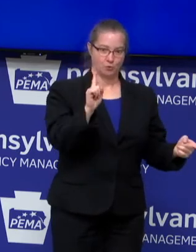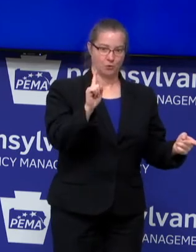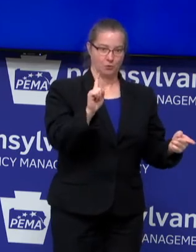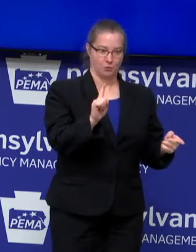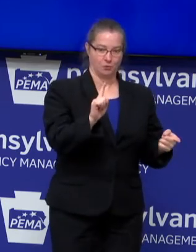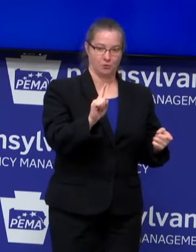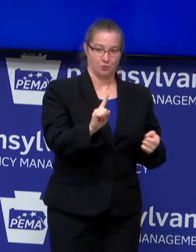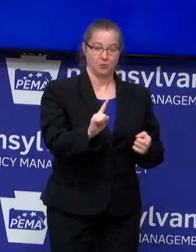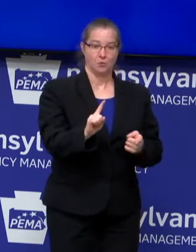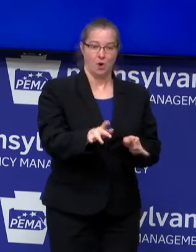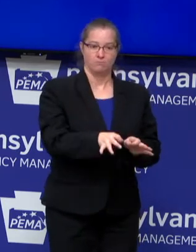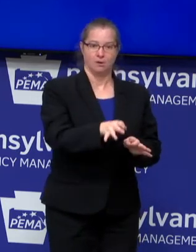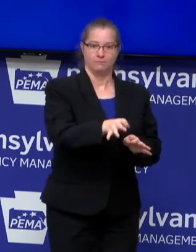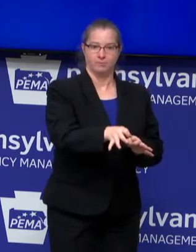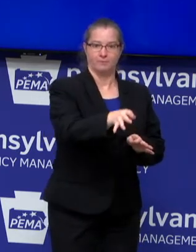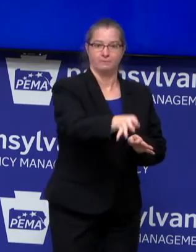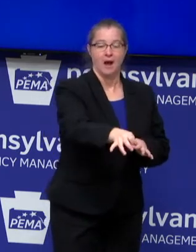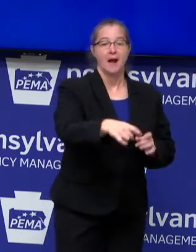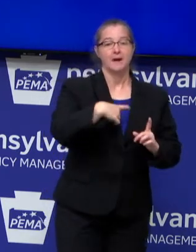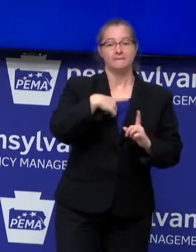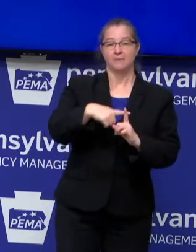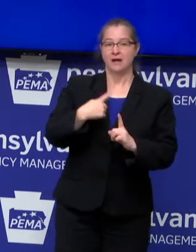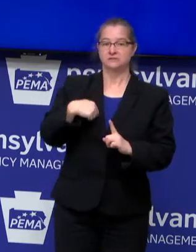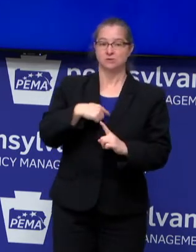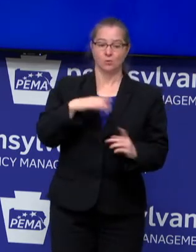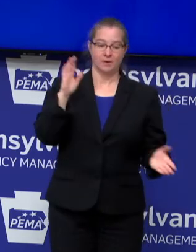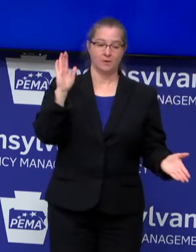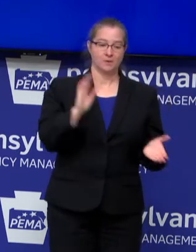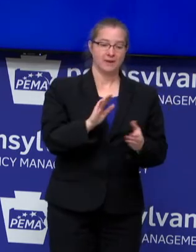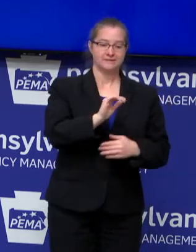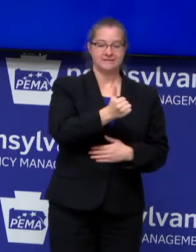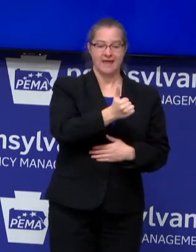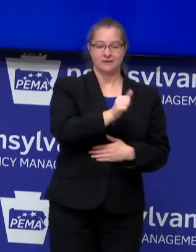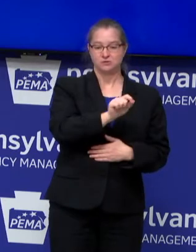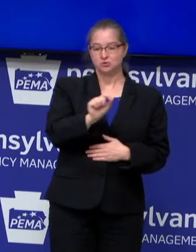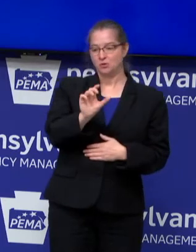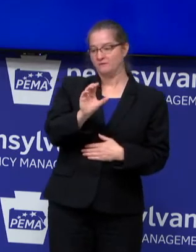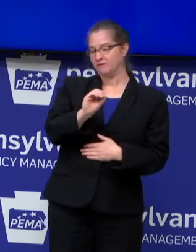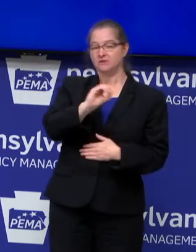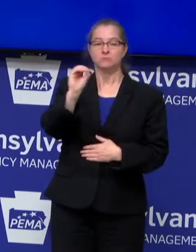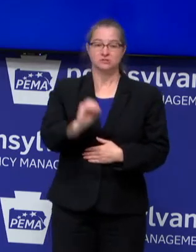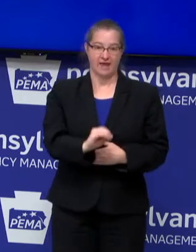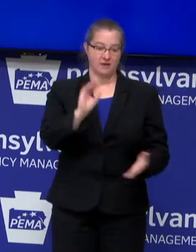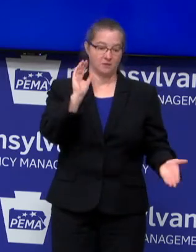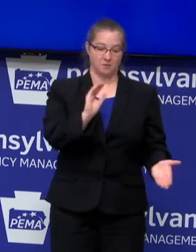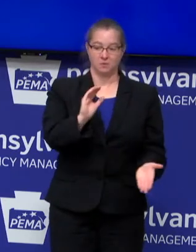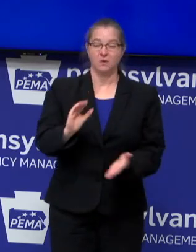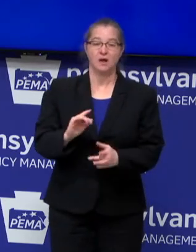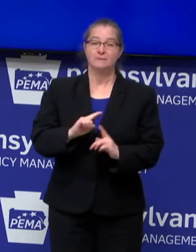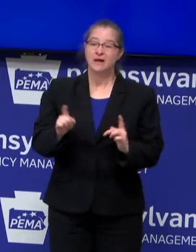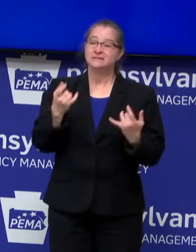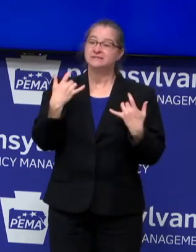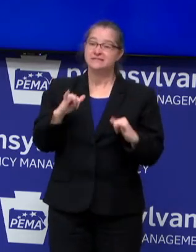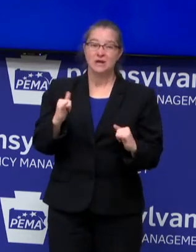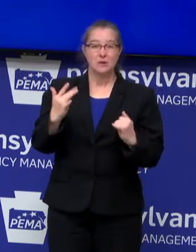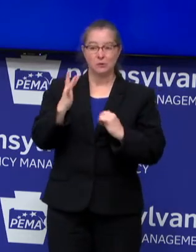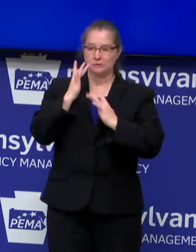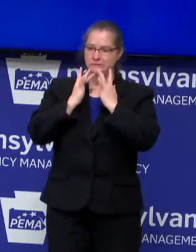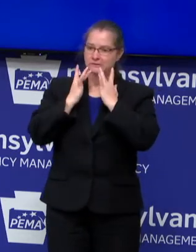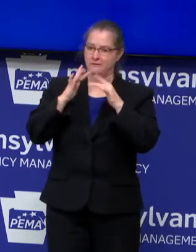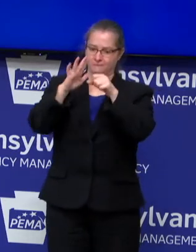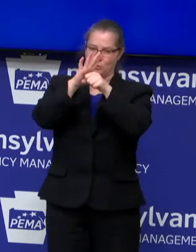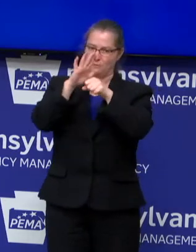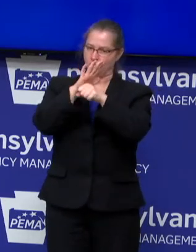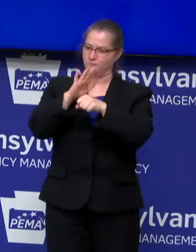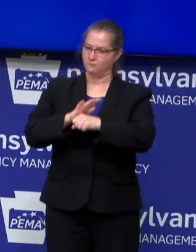day, on any given campus, we've scaled that back between 10 and 50 percent. But despite that, beds are pretty tight. If you look at most